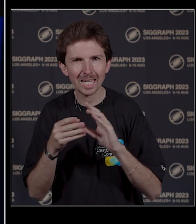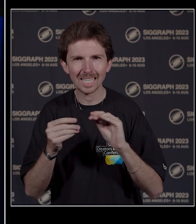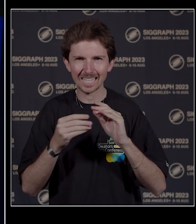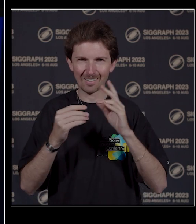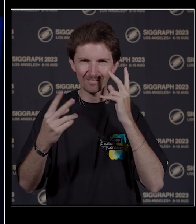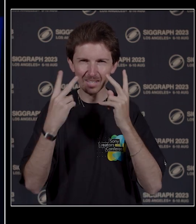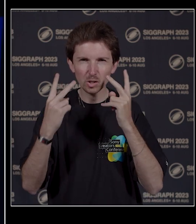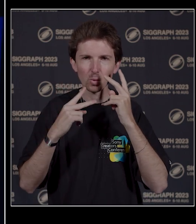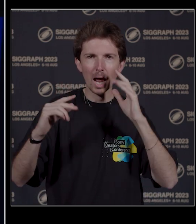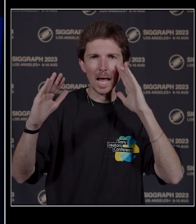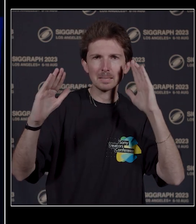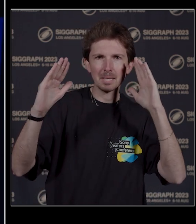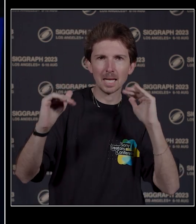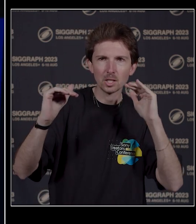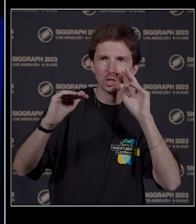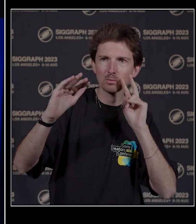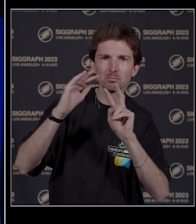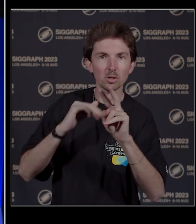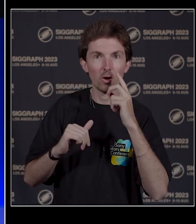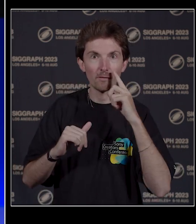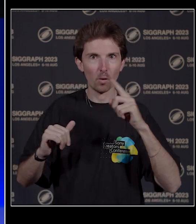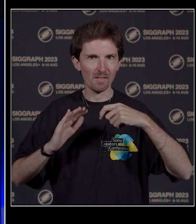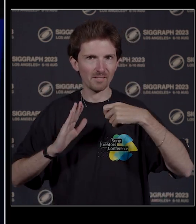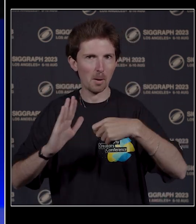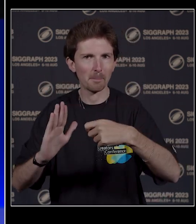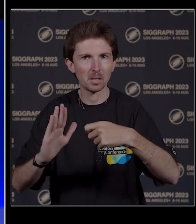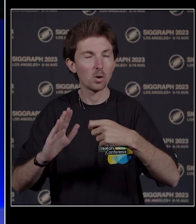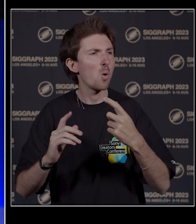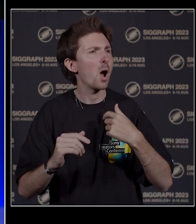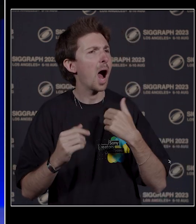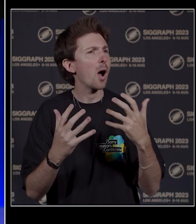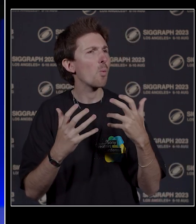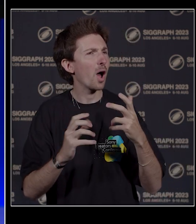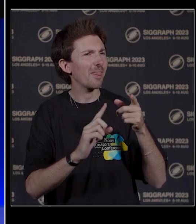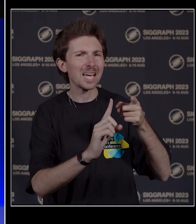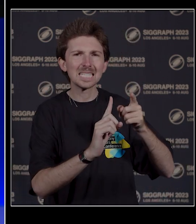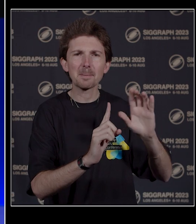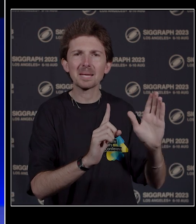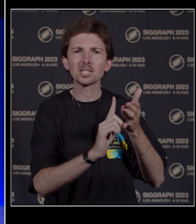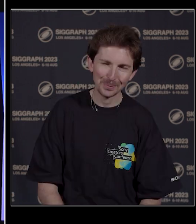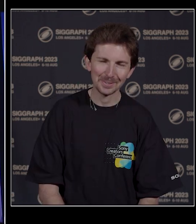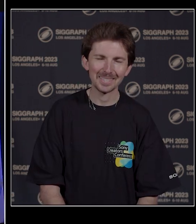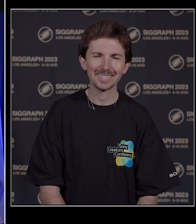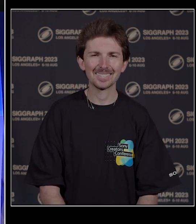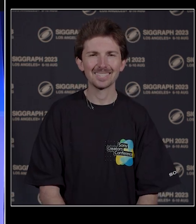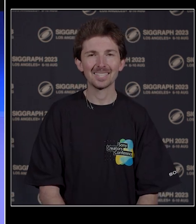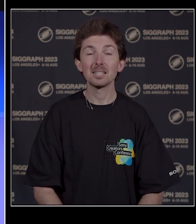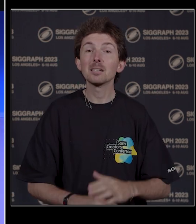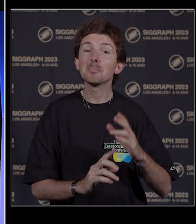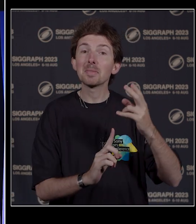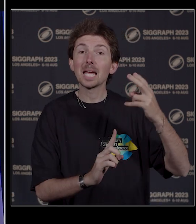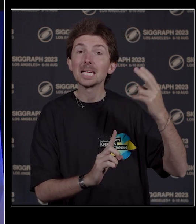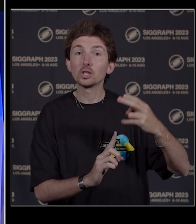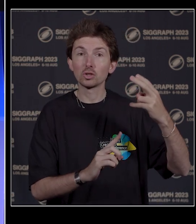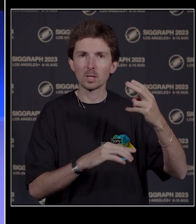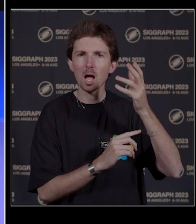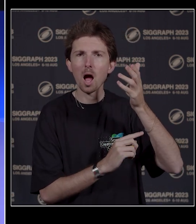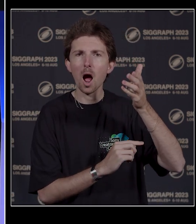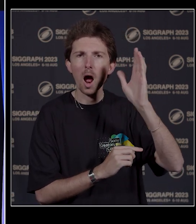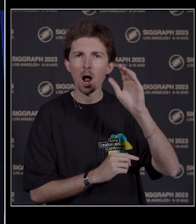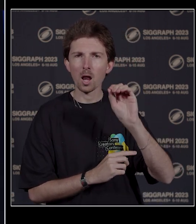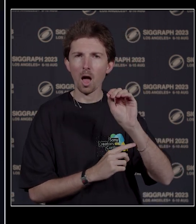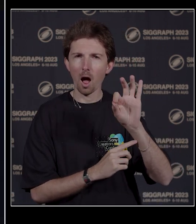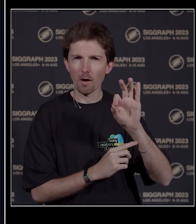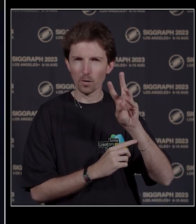And in the moments, creators, I want this pitch, we often hear the yearning for something unique. The history of the God of War franchise at Santa